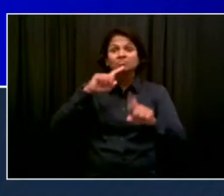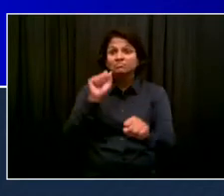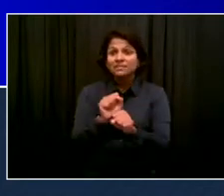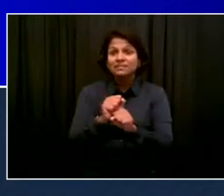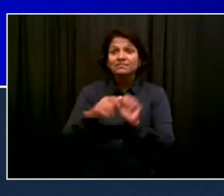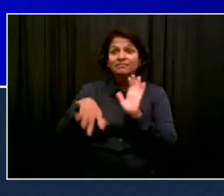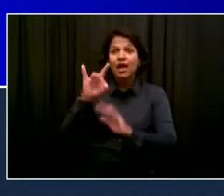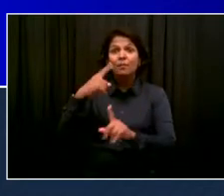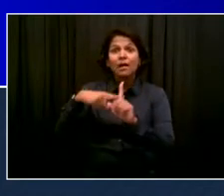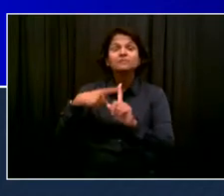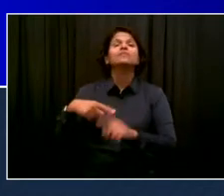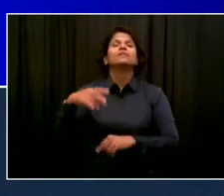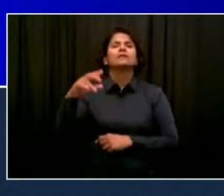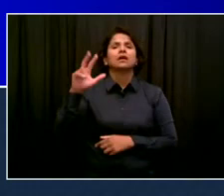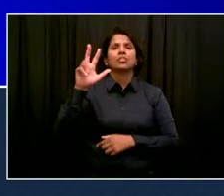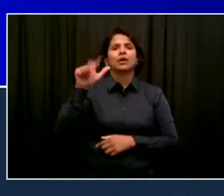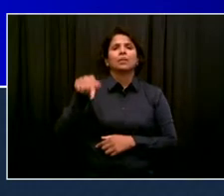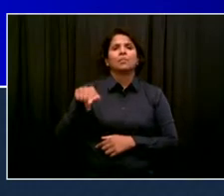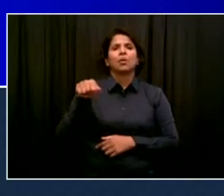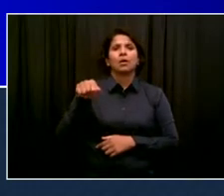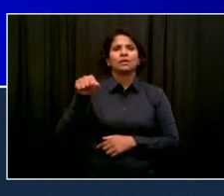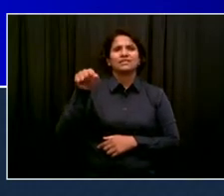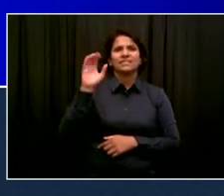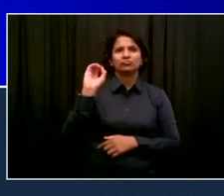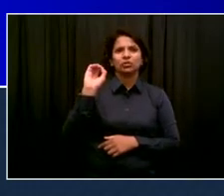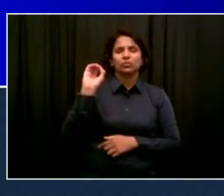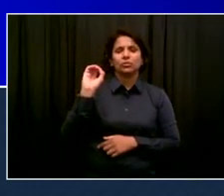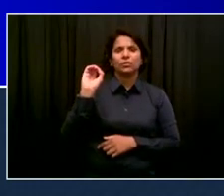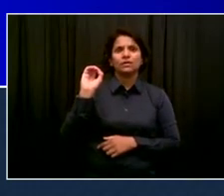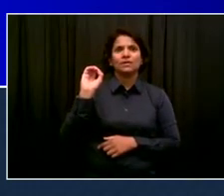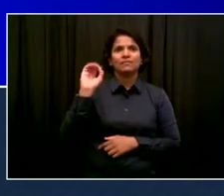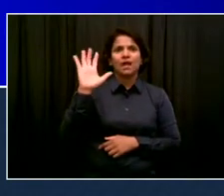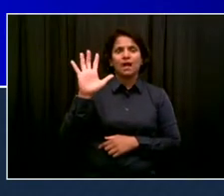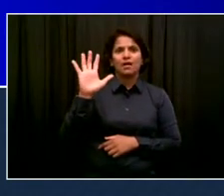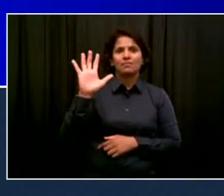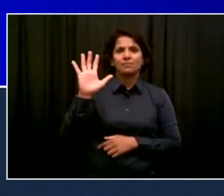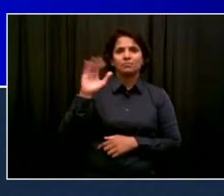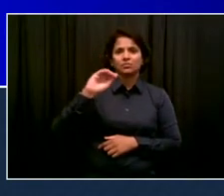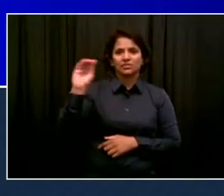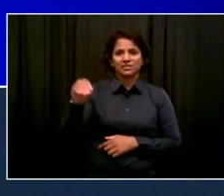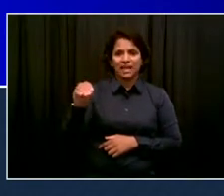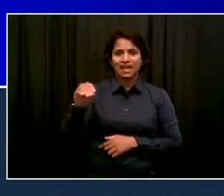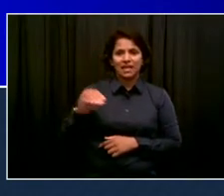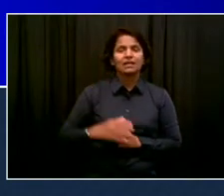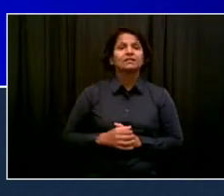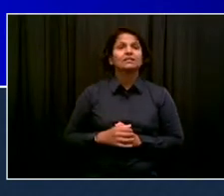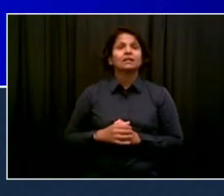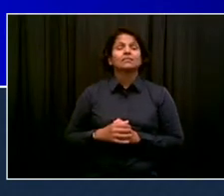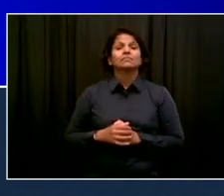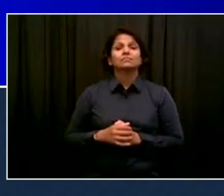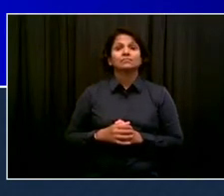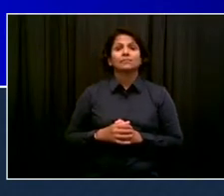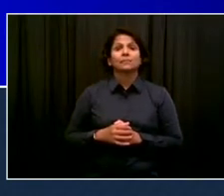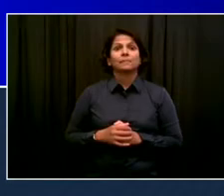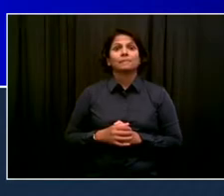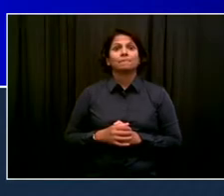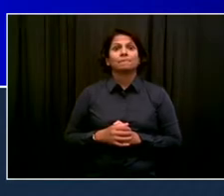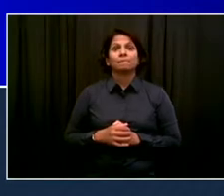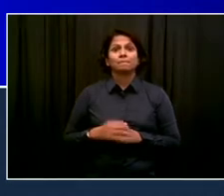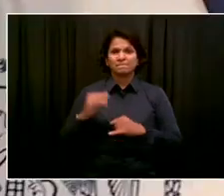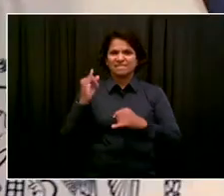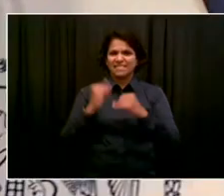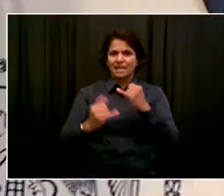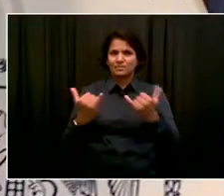.05%. That's the item and the indicators that you won't see in these presentations after this week. A few words in